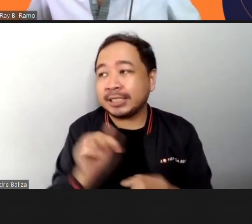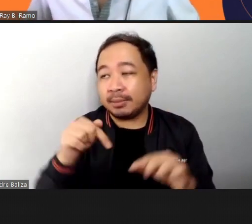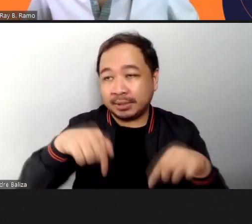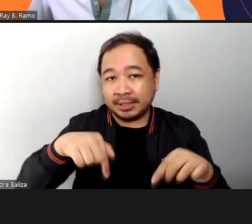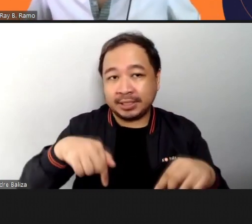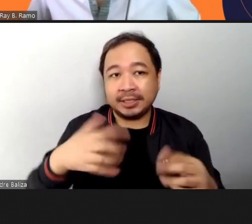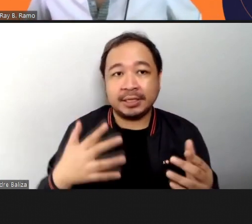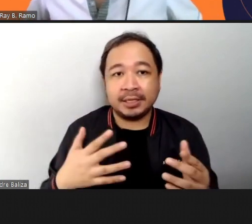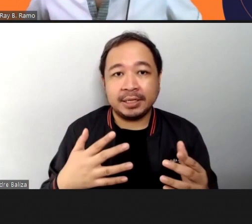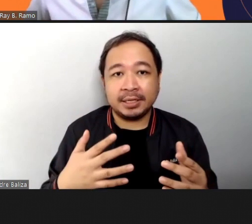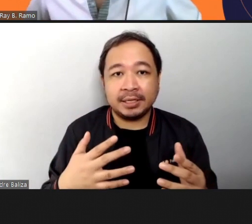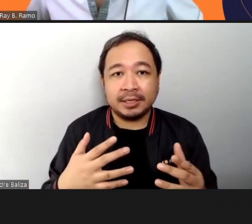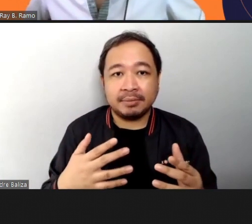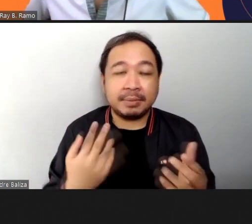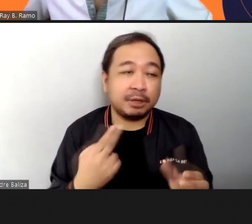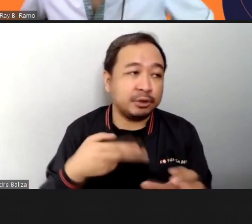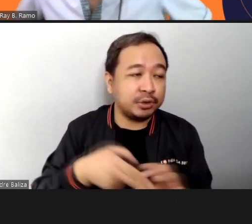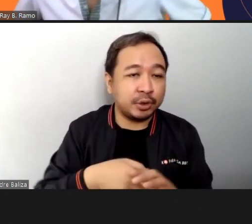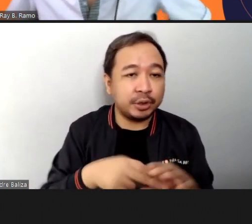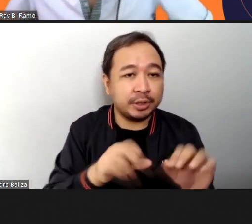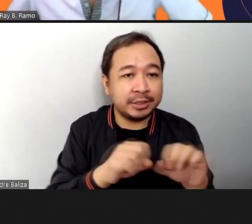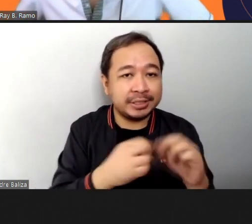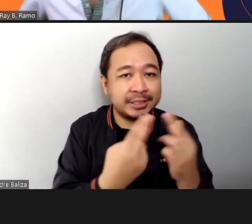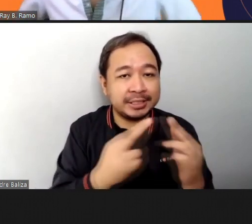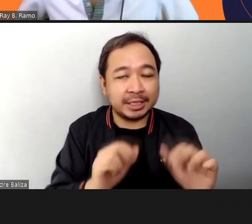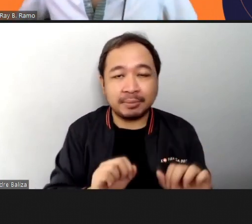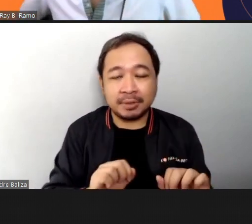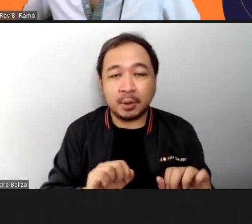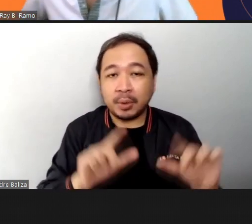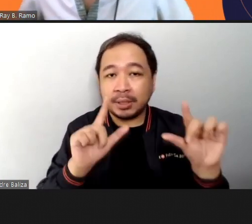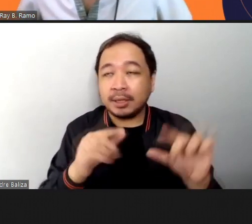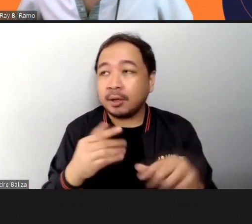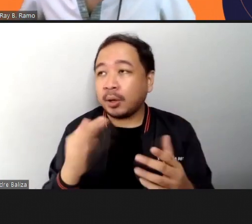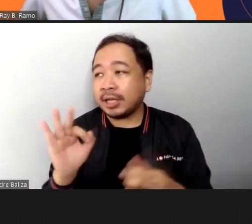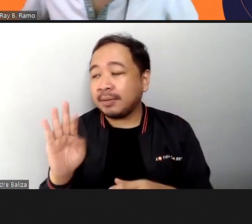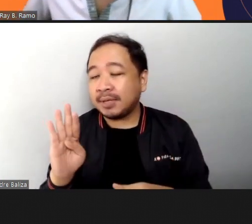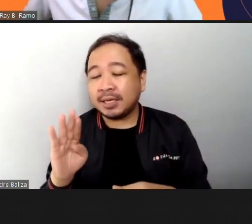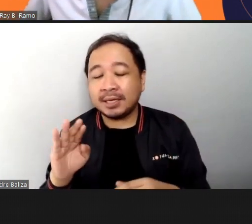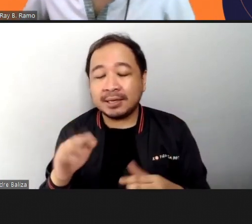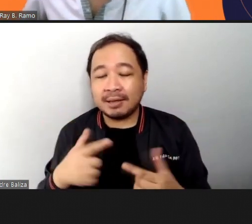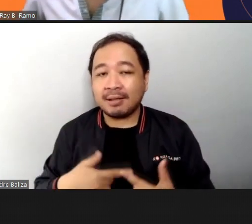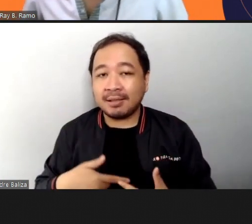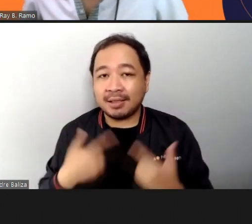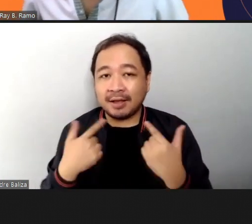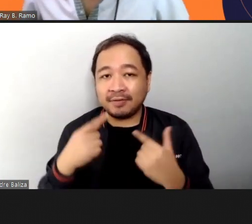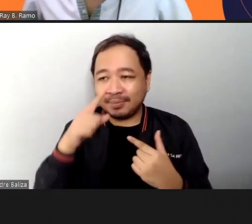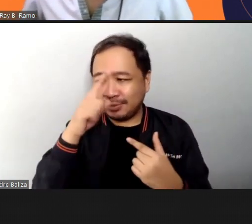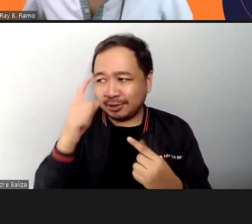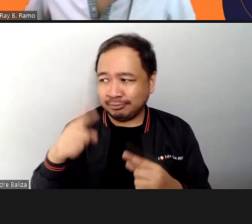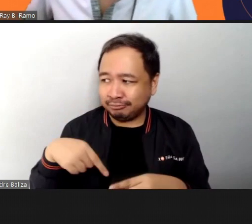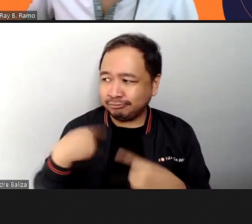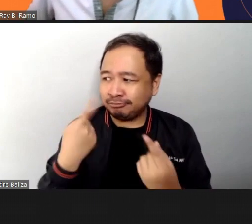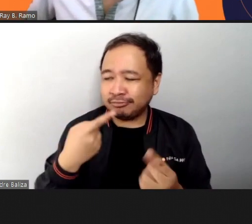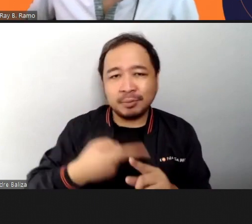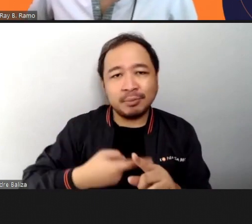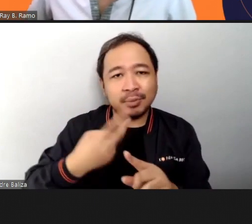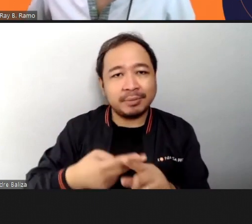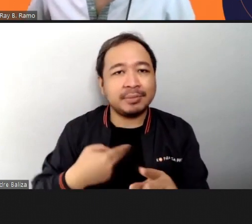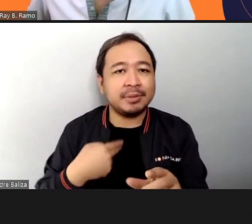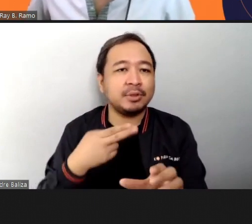either sumali sa webinar or maaaring sa FB like tulad nung sabi kanina kasi this past few months sumasali ko sa mga